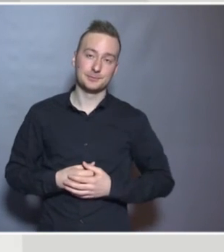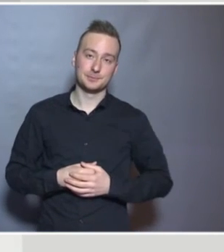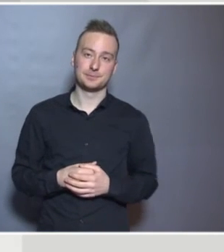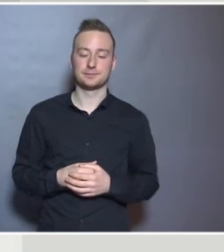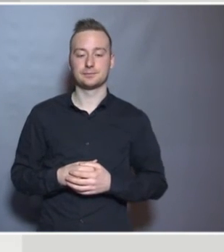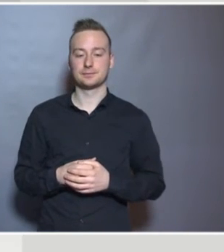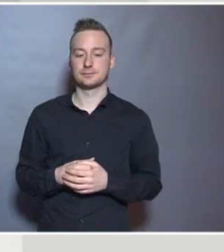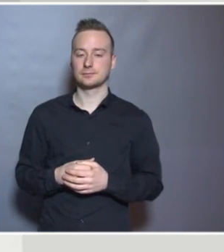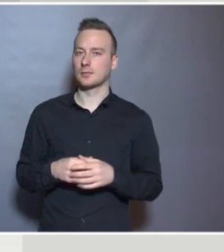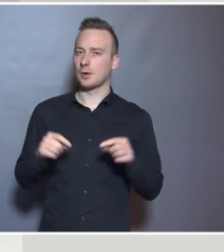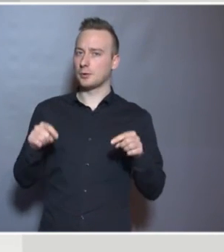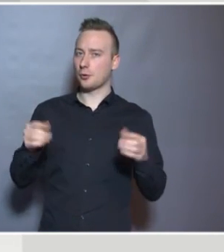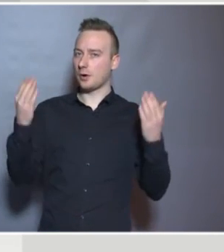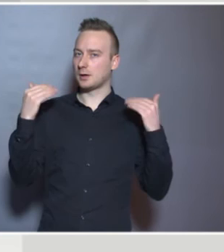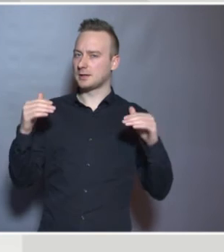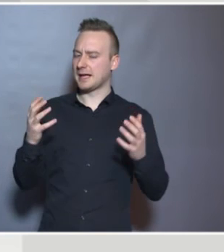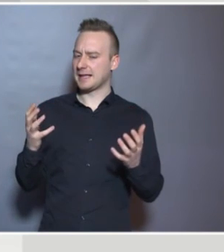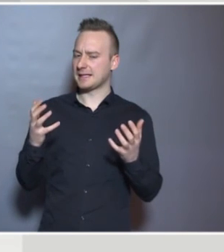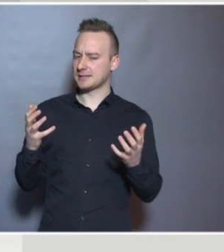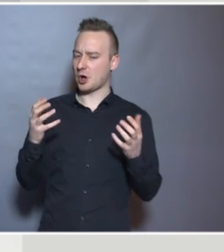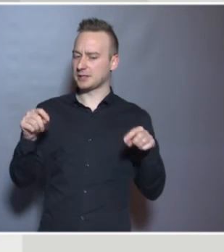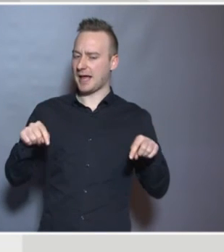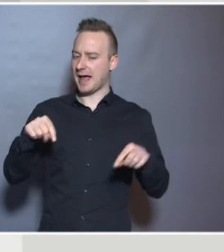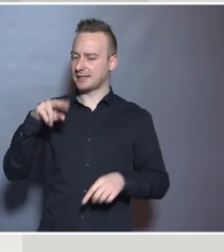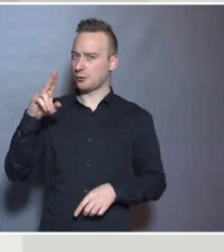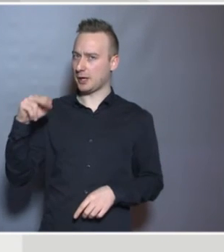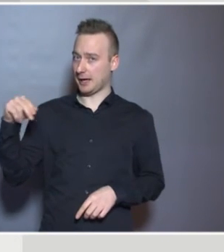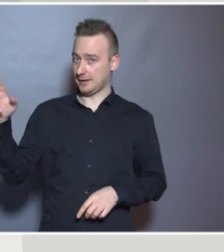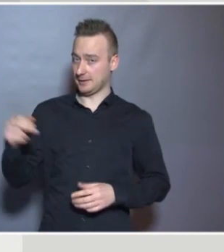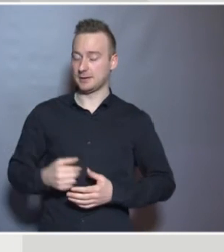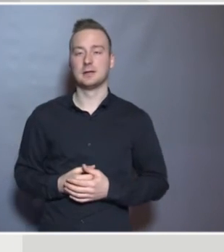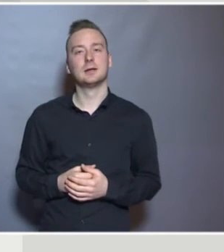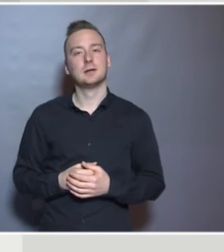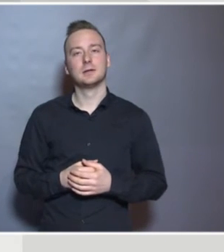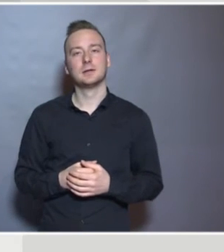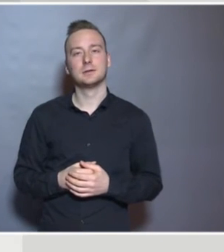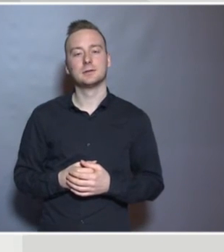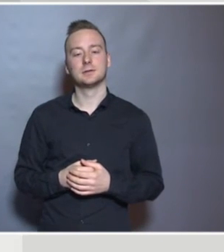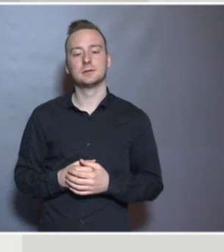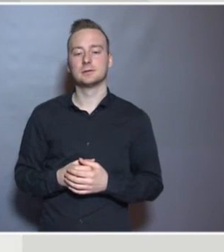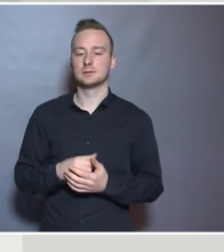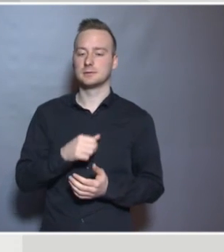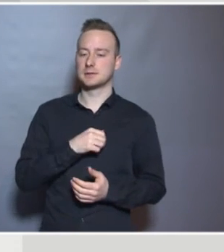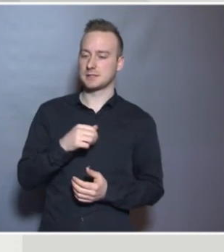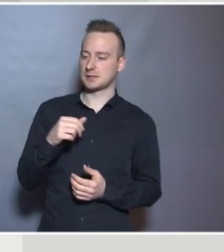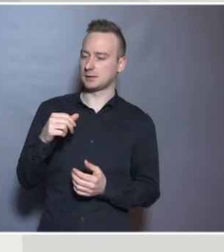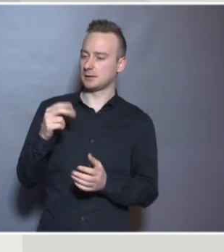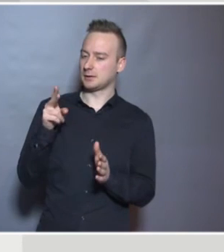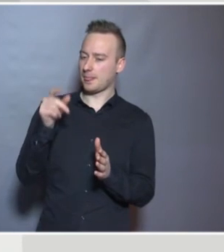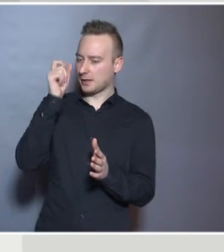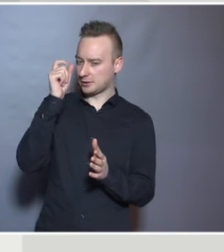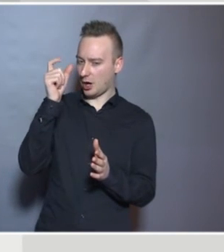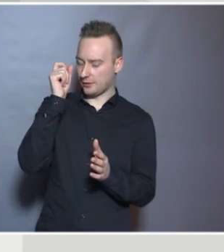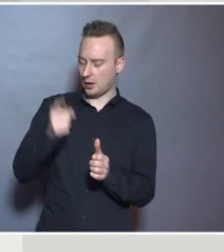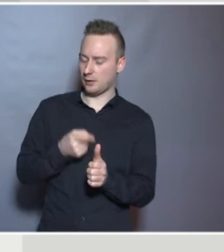Here's where things get a little bit interesting for Norway. When we look at the data for how